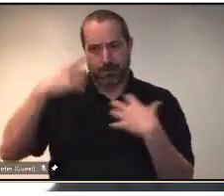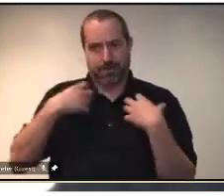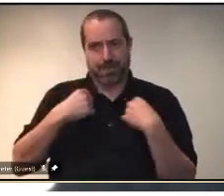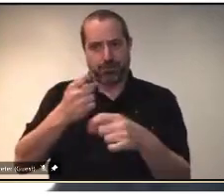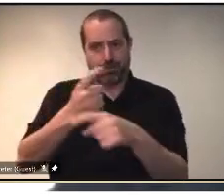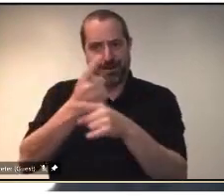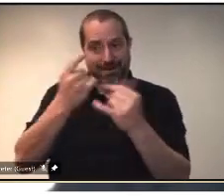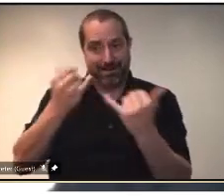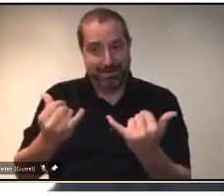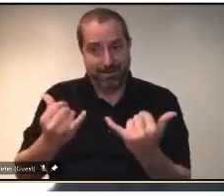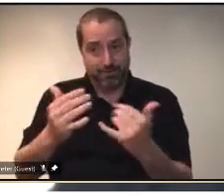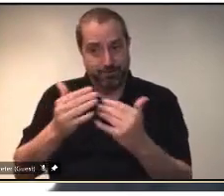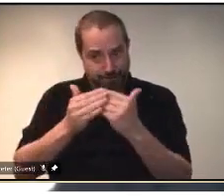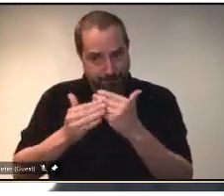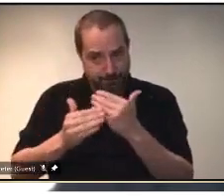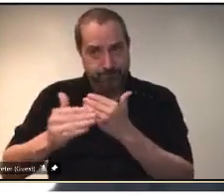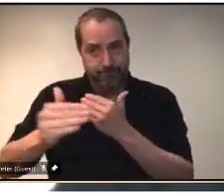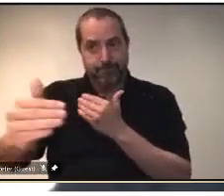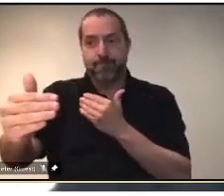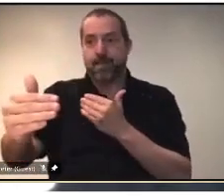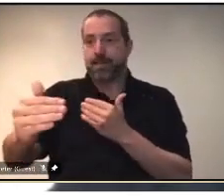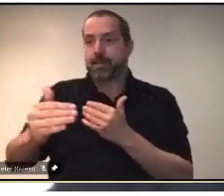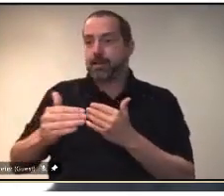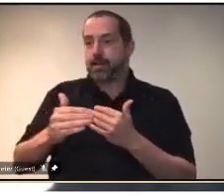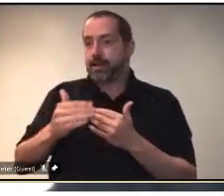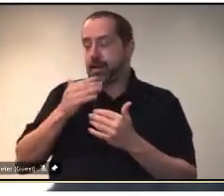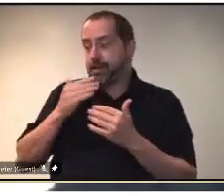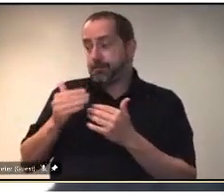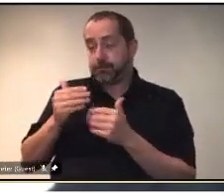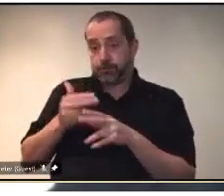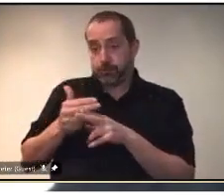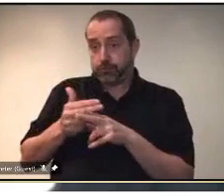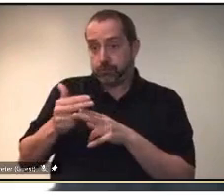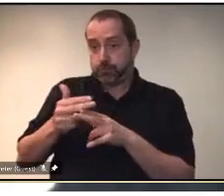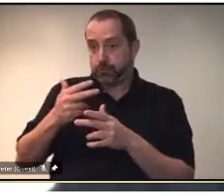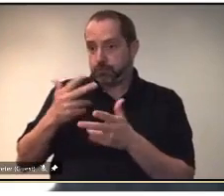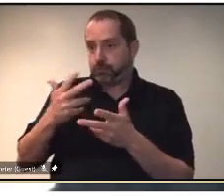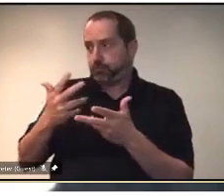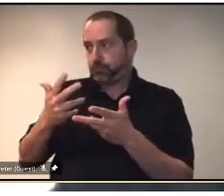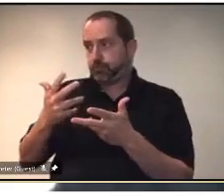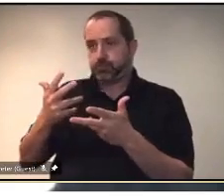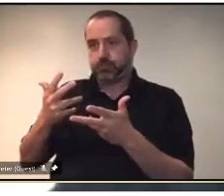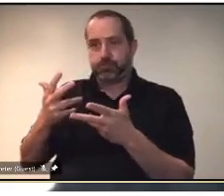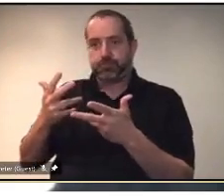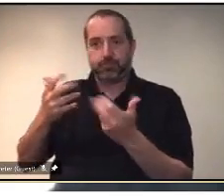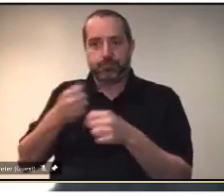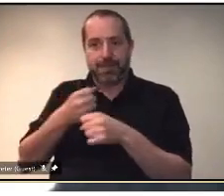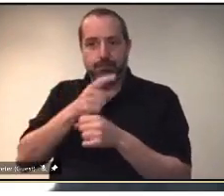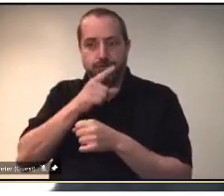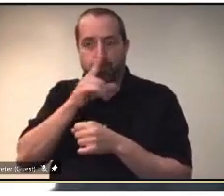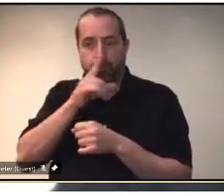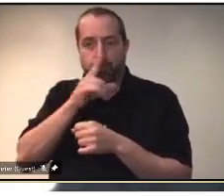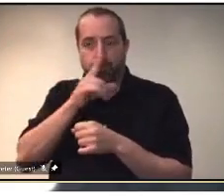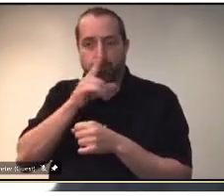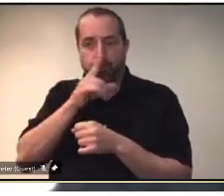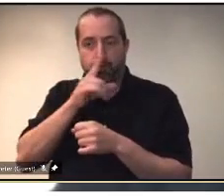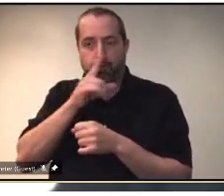in the near future in the in the distant future to make sure that the impact of this pandemic who has